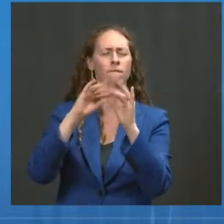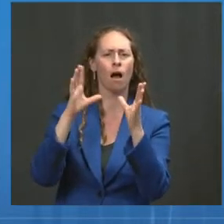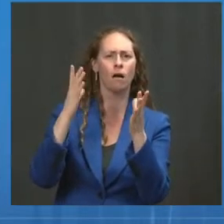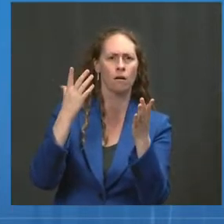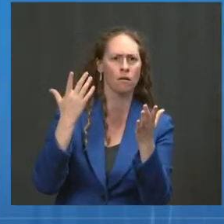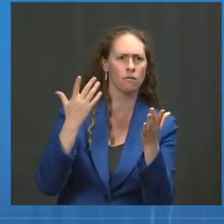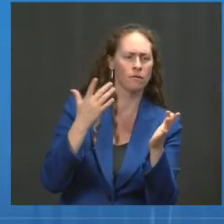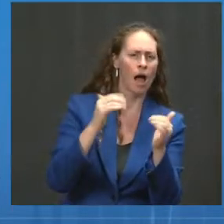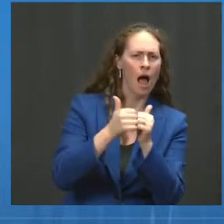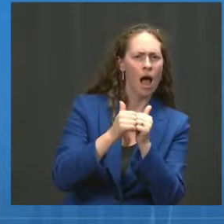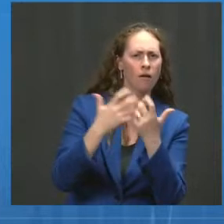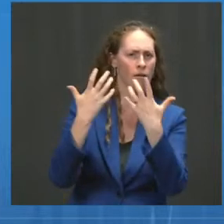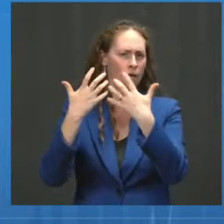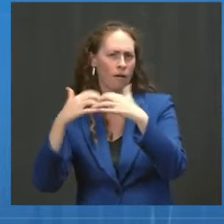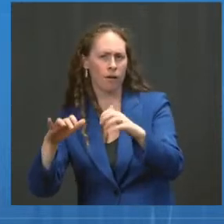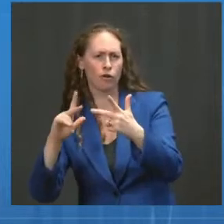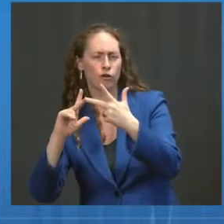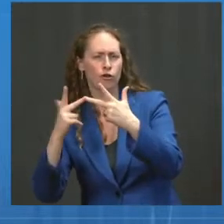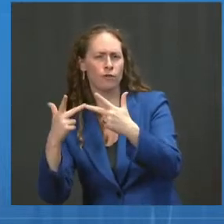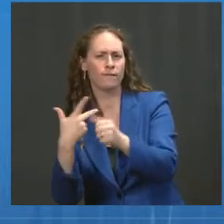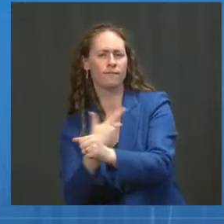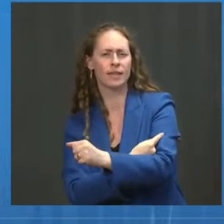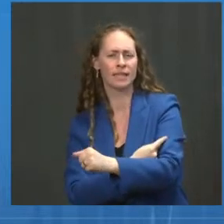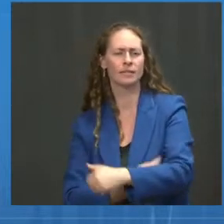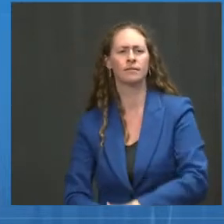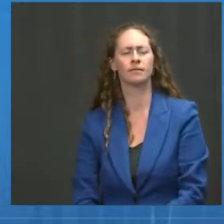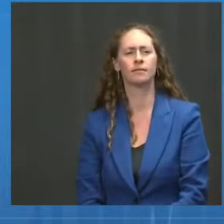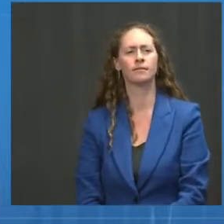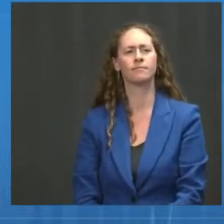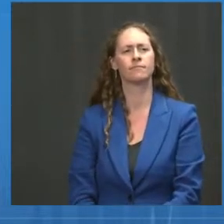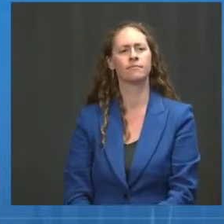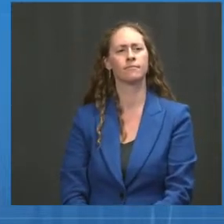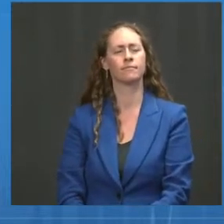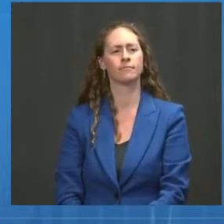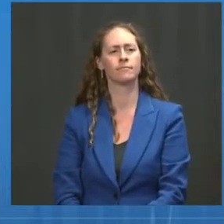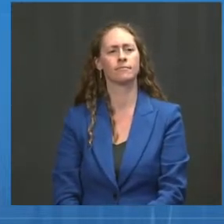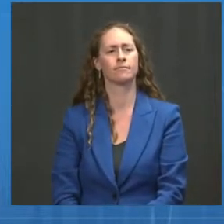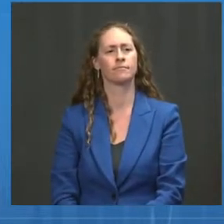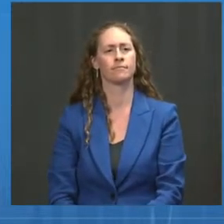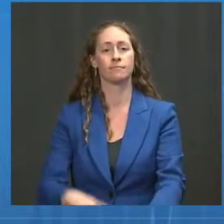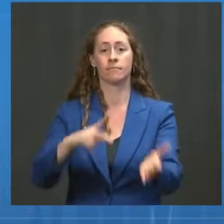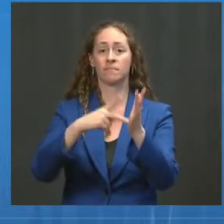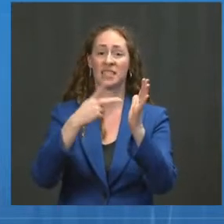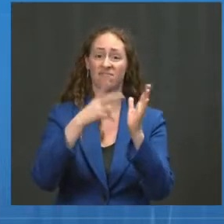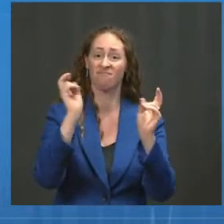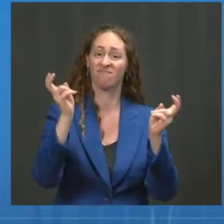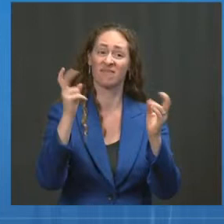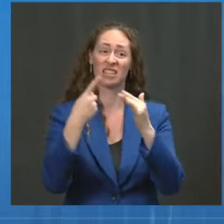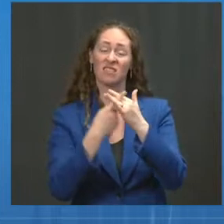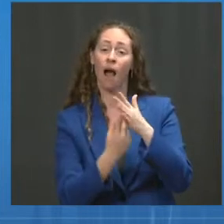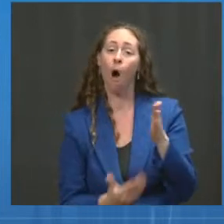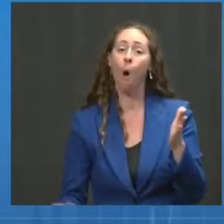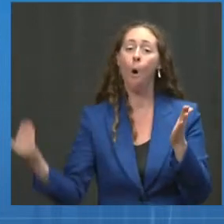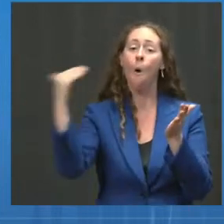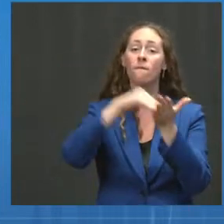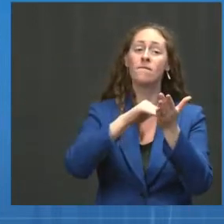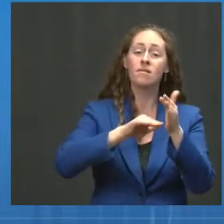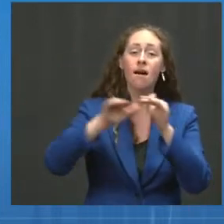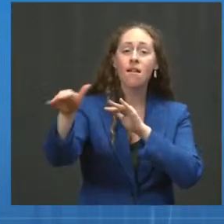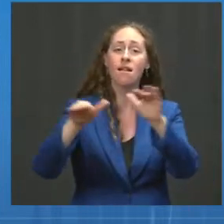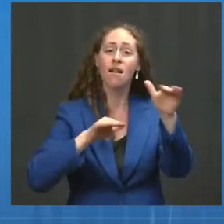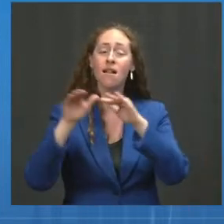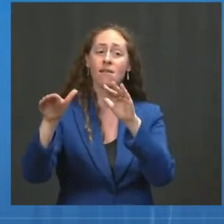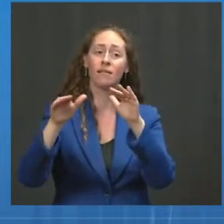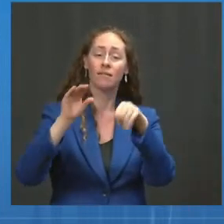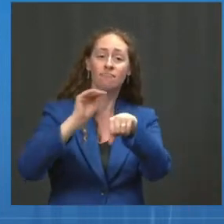to reach the same number of people as in the current campaign, and yet many of the federal mass vaccination sites have closed. So does that mean we